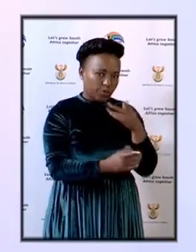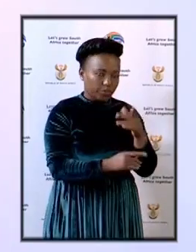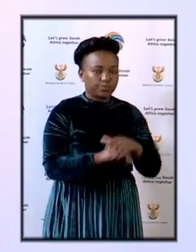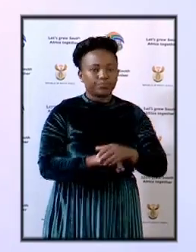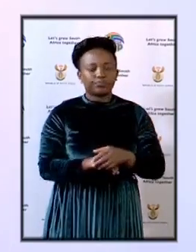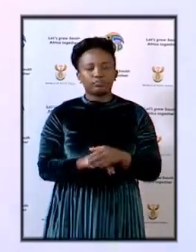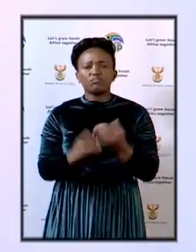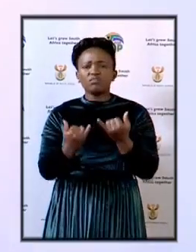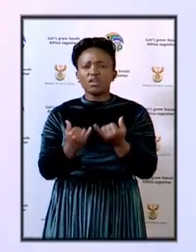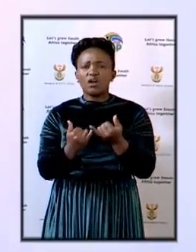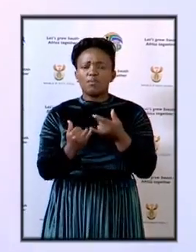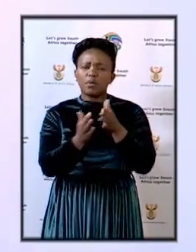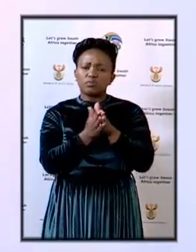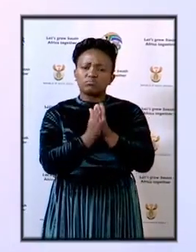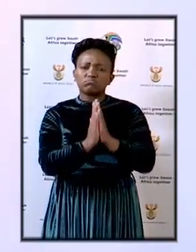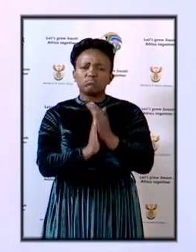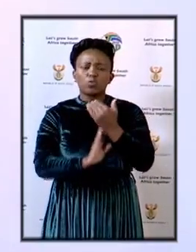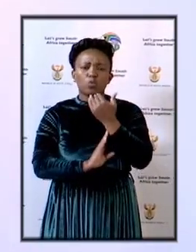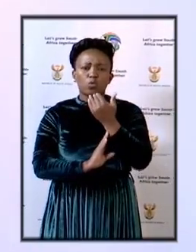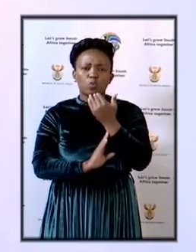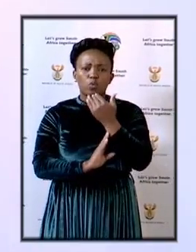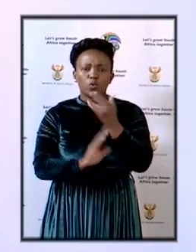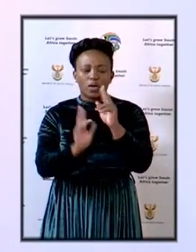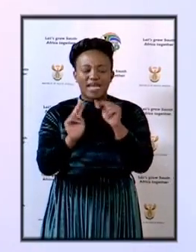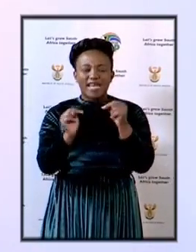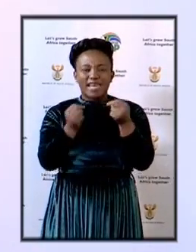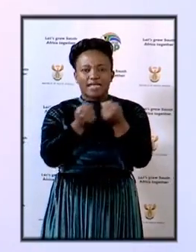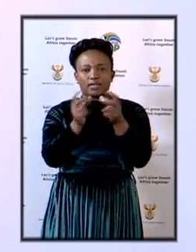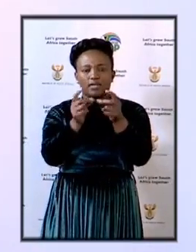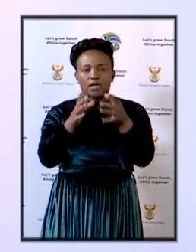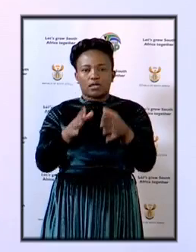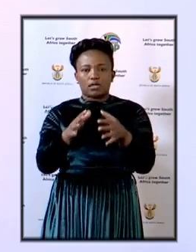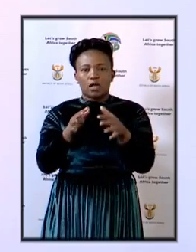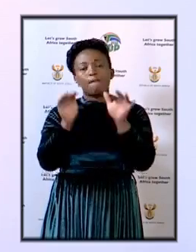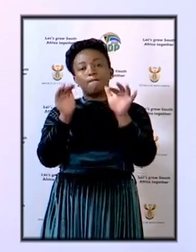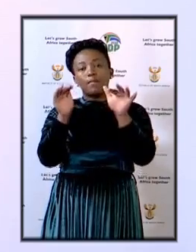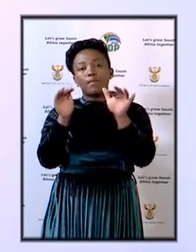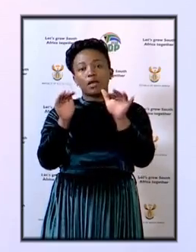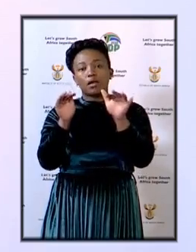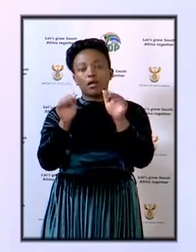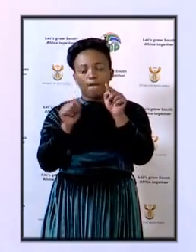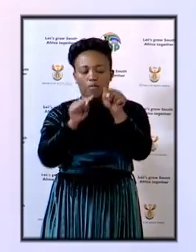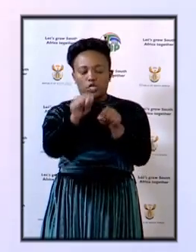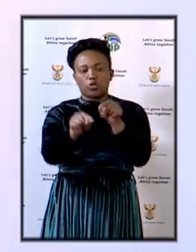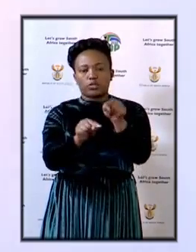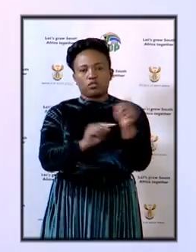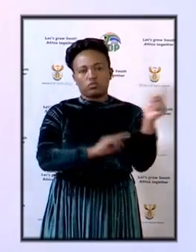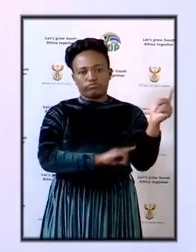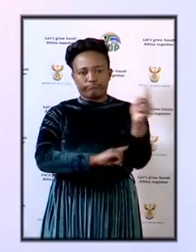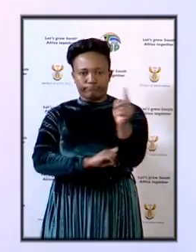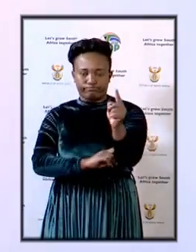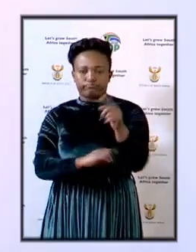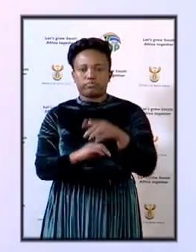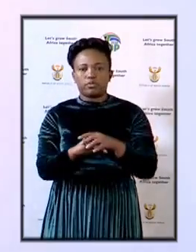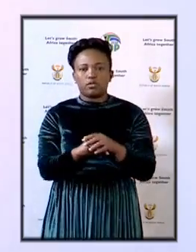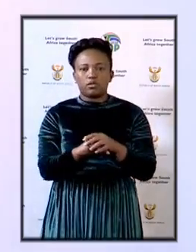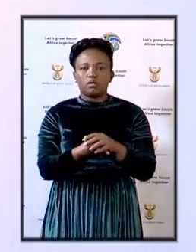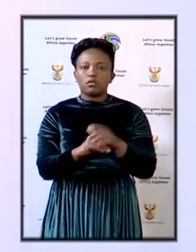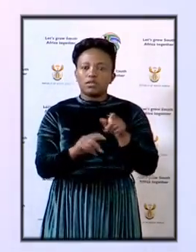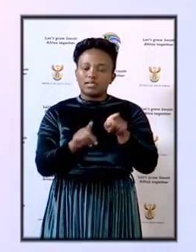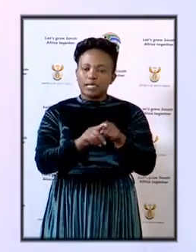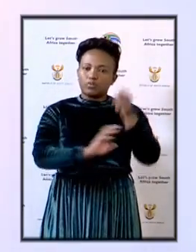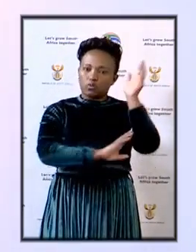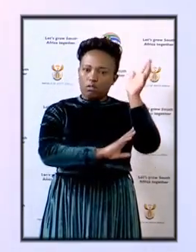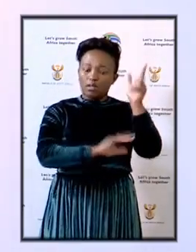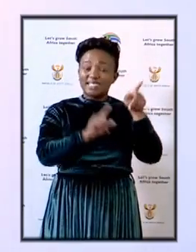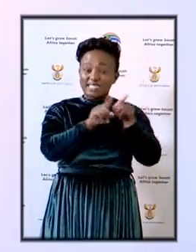I would like now to request the National Director of Public Prosecutions to come to the podium to